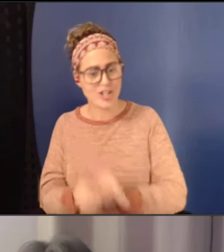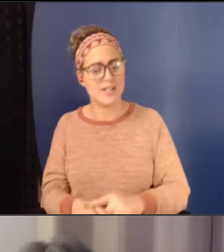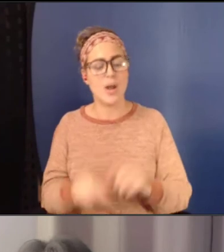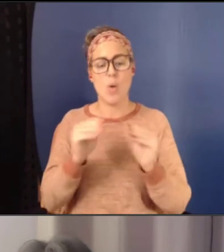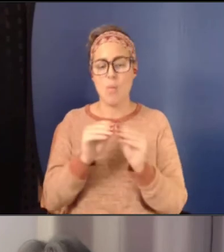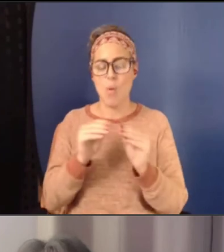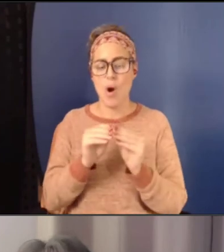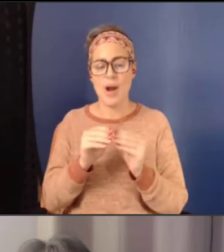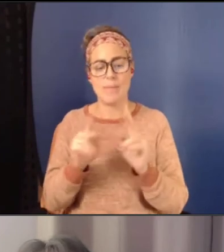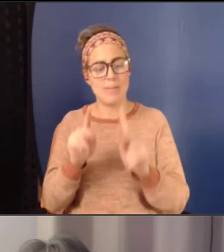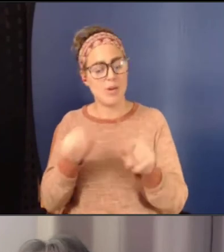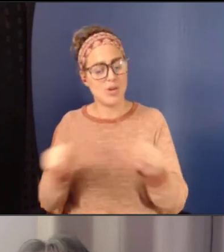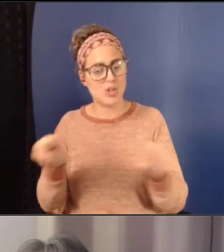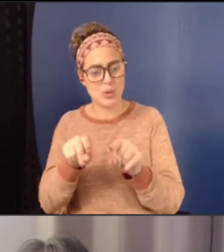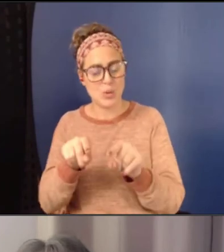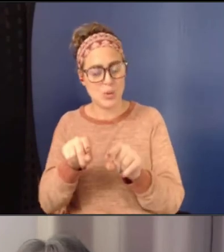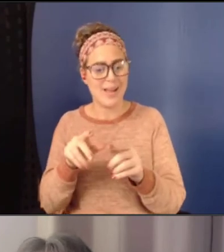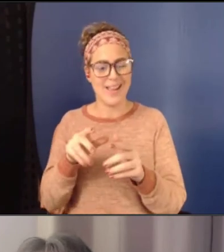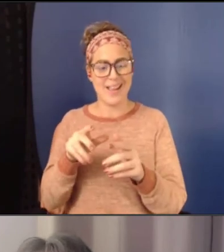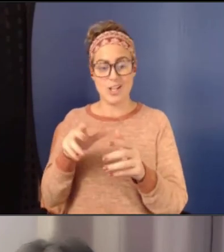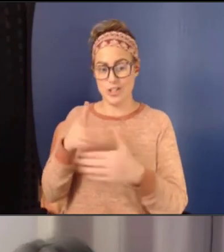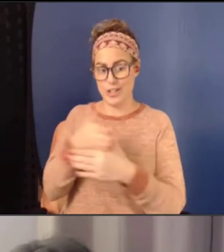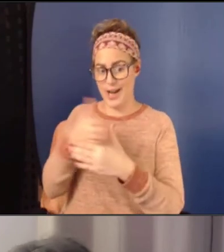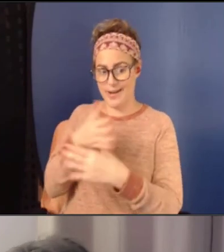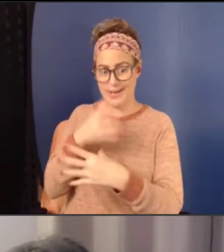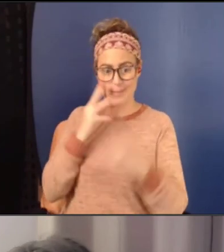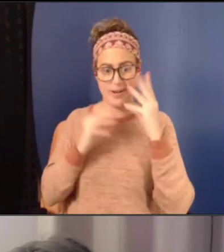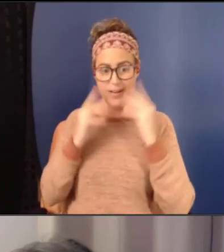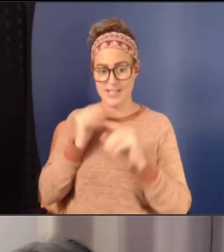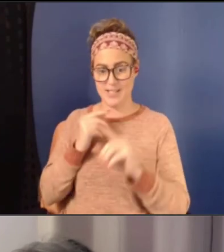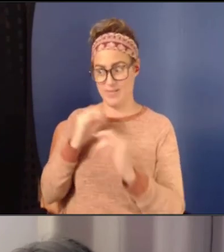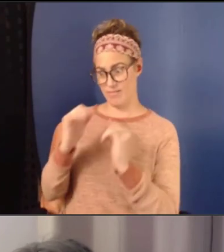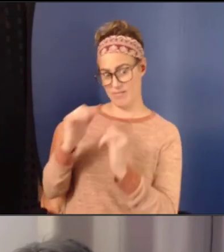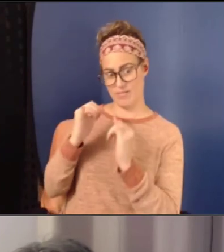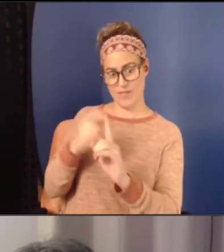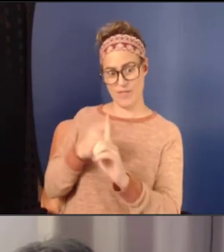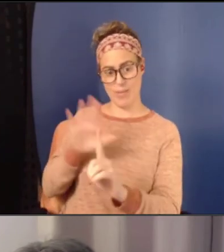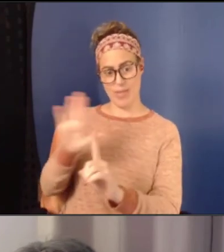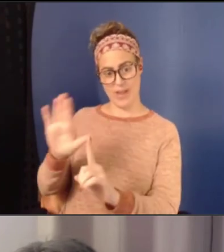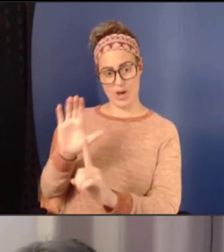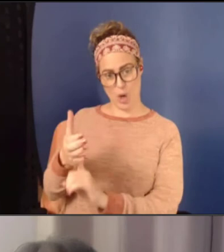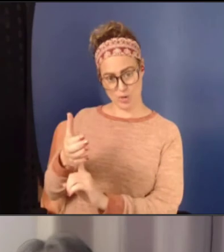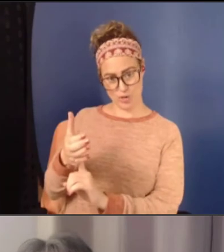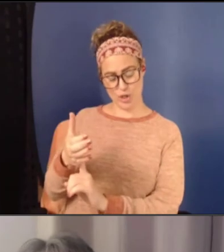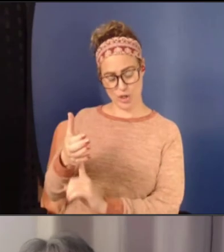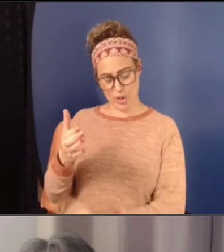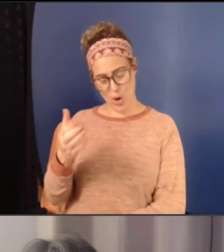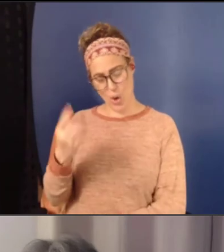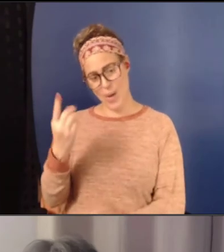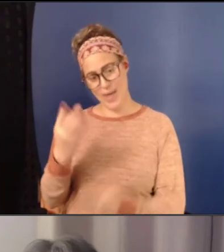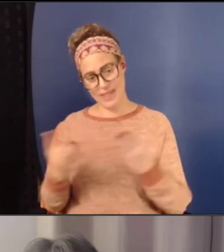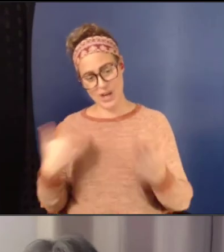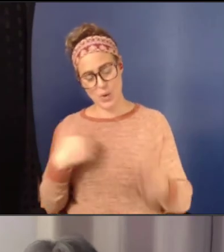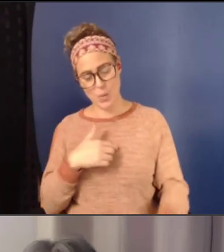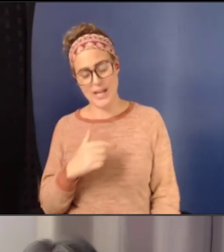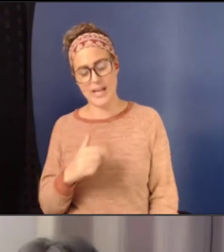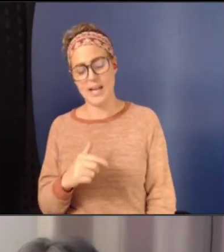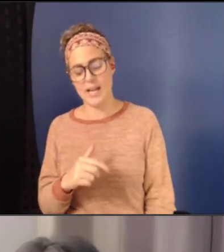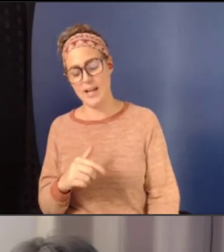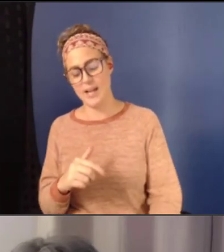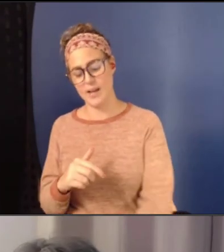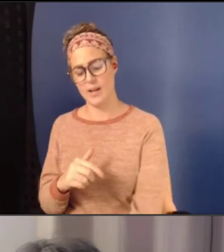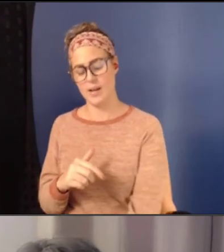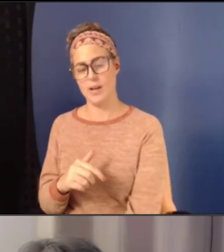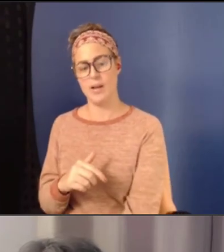from their culture. Because, um, one thing that we, we learned in early on in our delivering our support